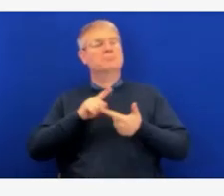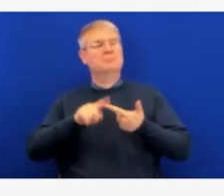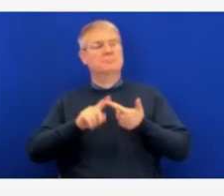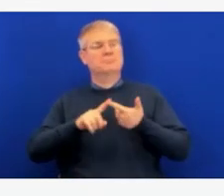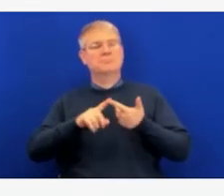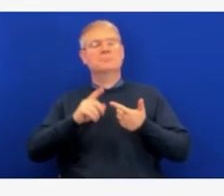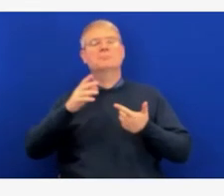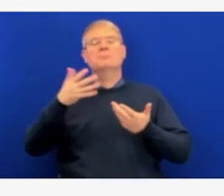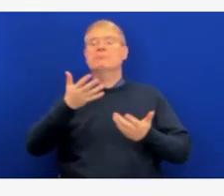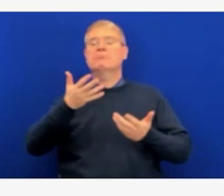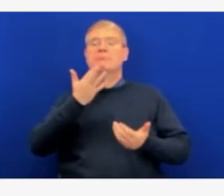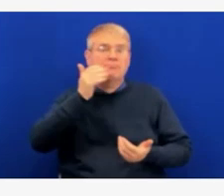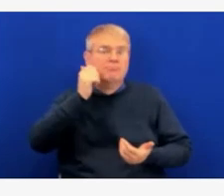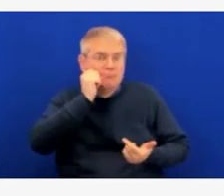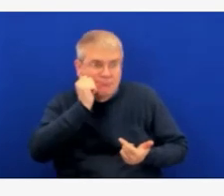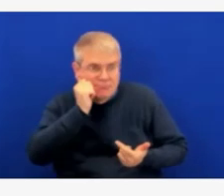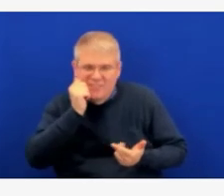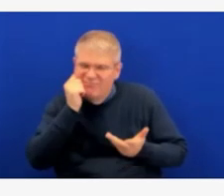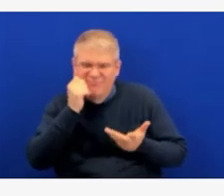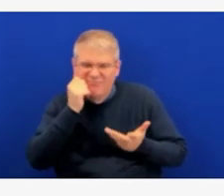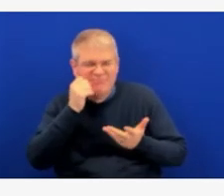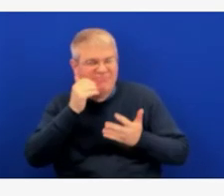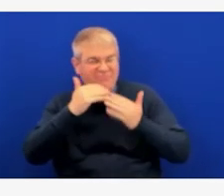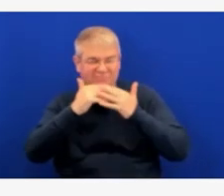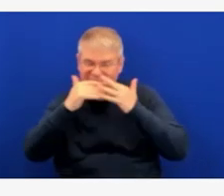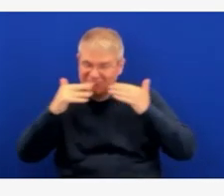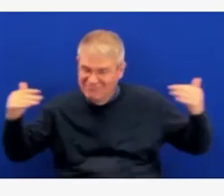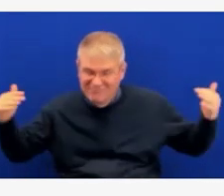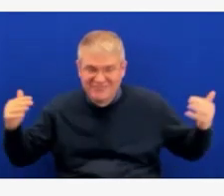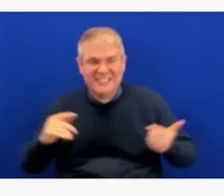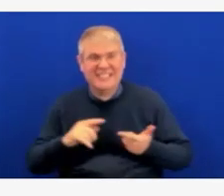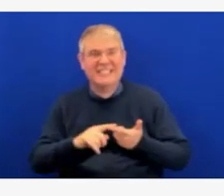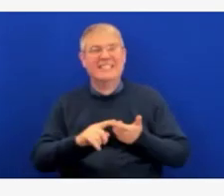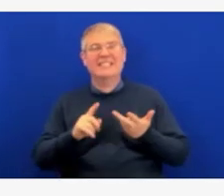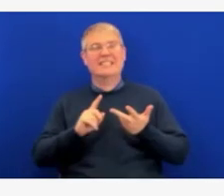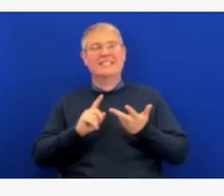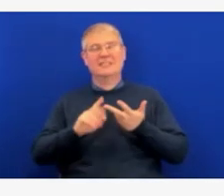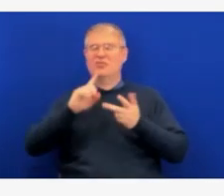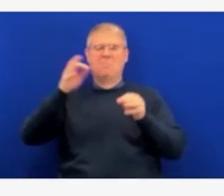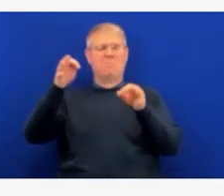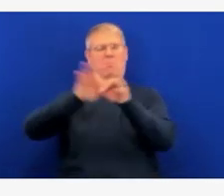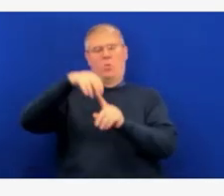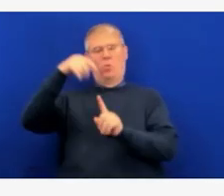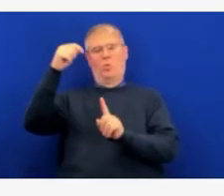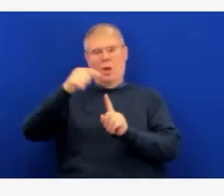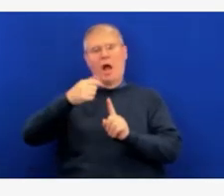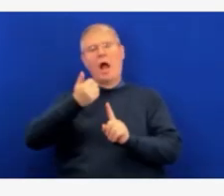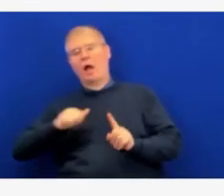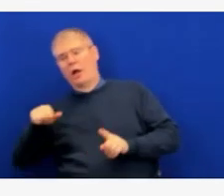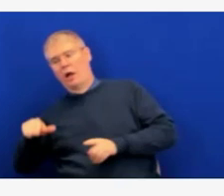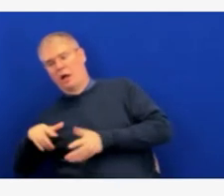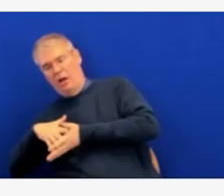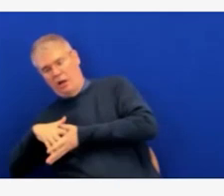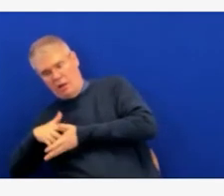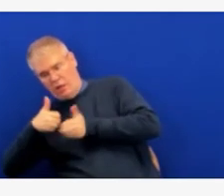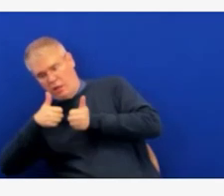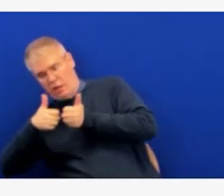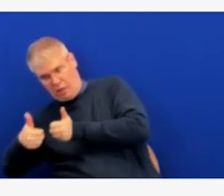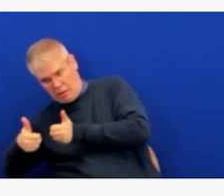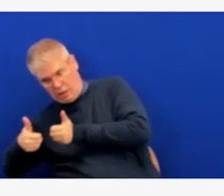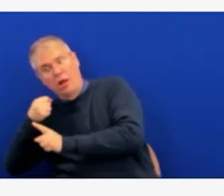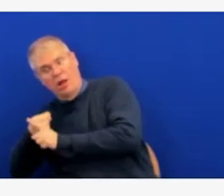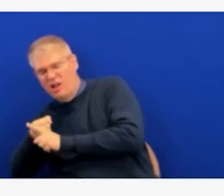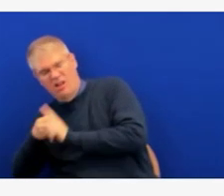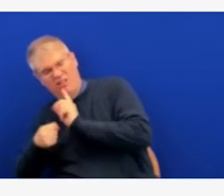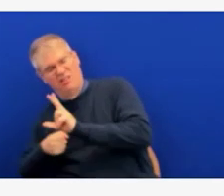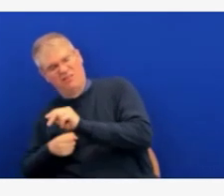acute infection. But Dr. Barker is a clinician, so I'll turn it over to her to sort of talk through what these kids' symptoms look